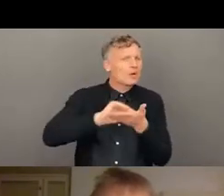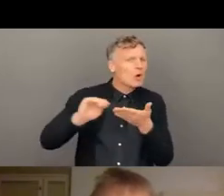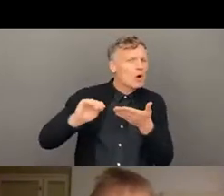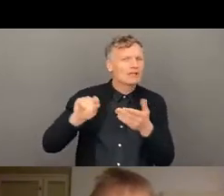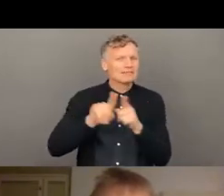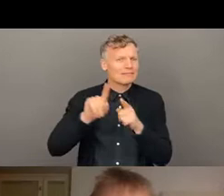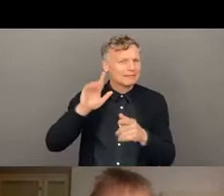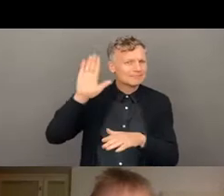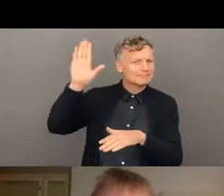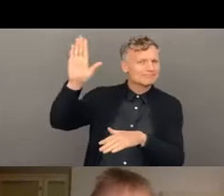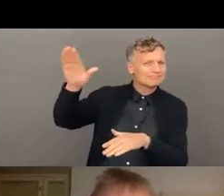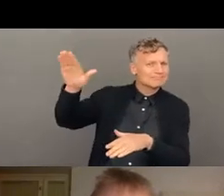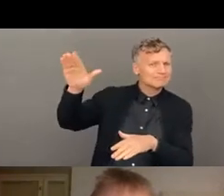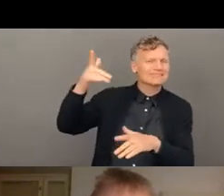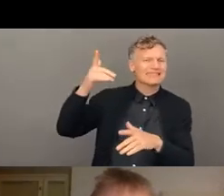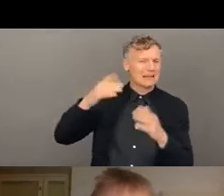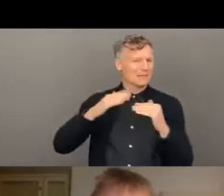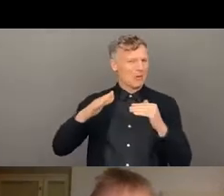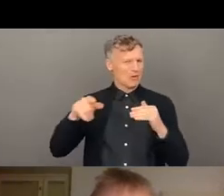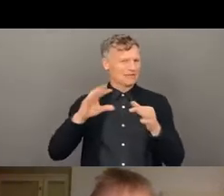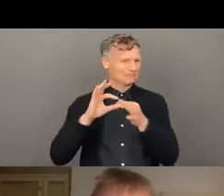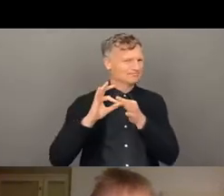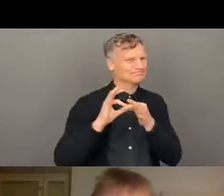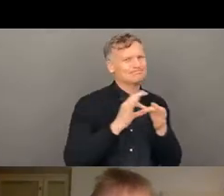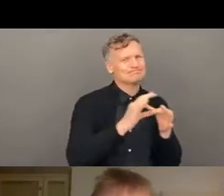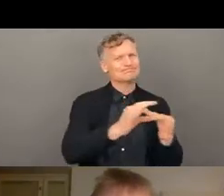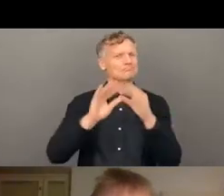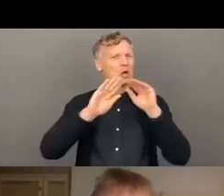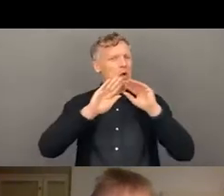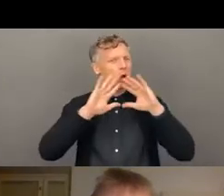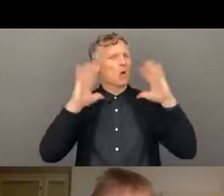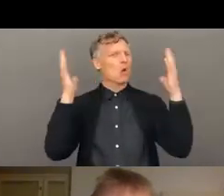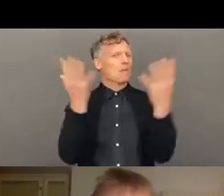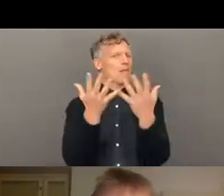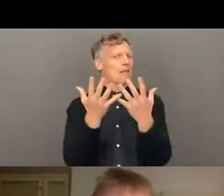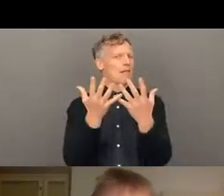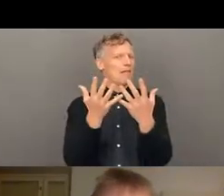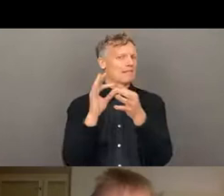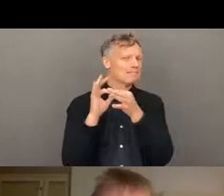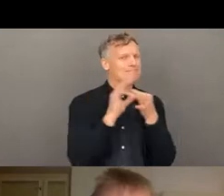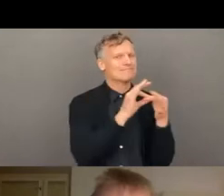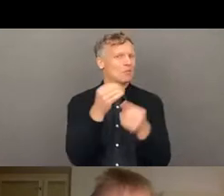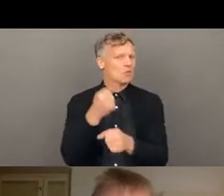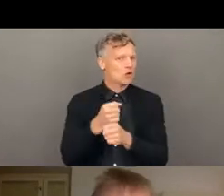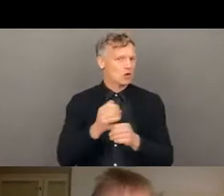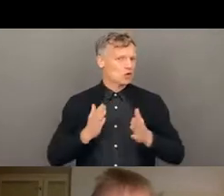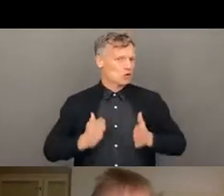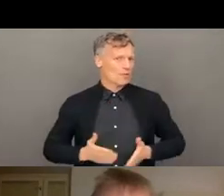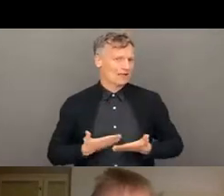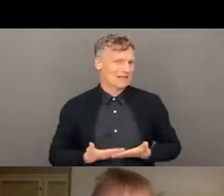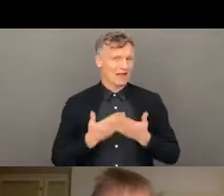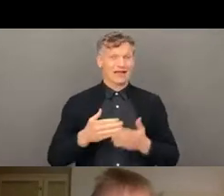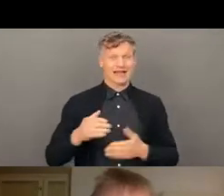humanitarian assistance, which we don't really have that much of. We have like sphere. We have but from for sphere, a lot of